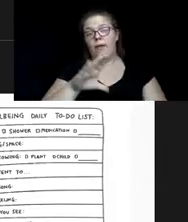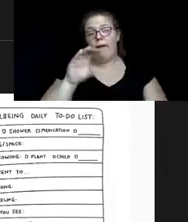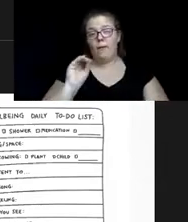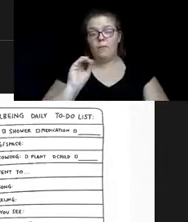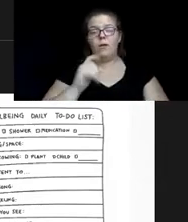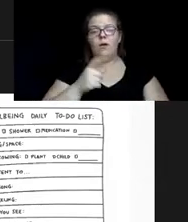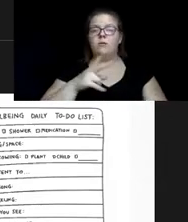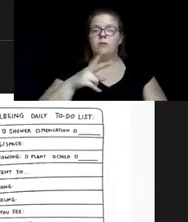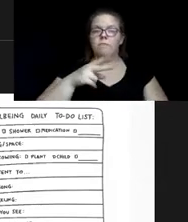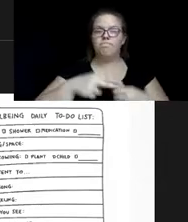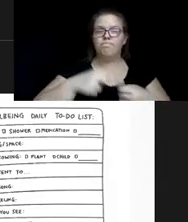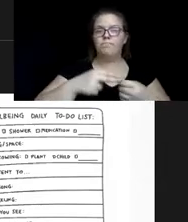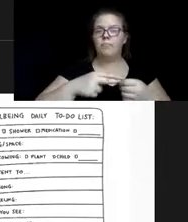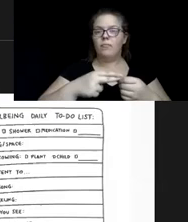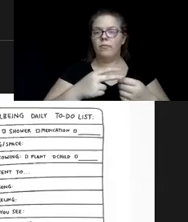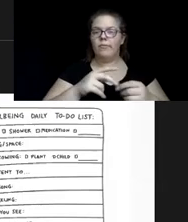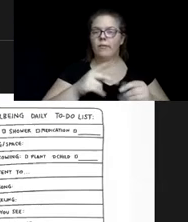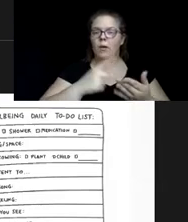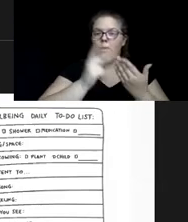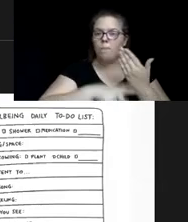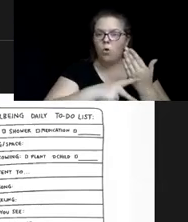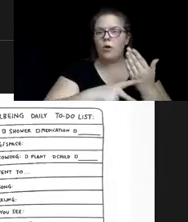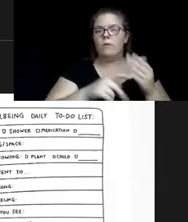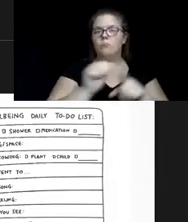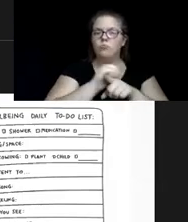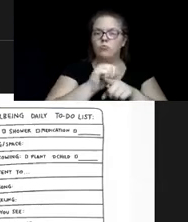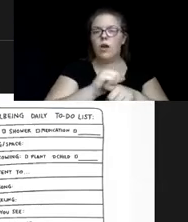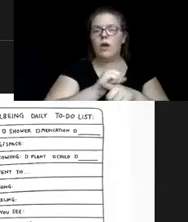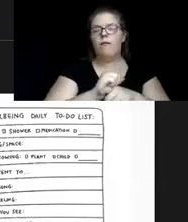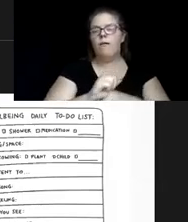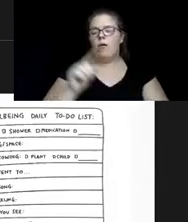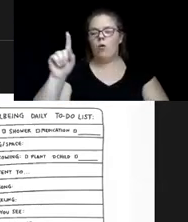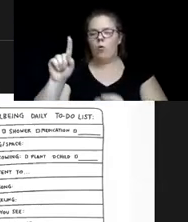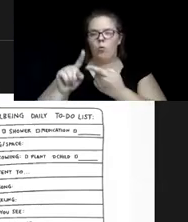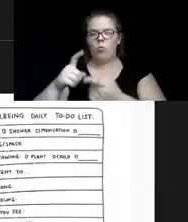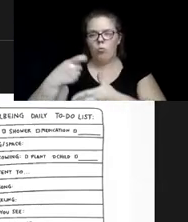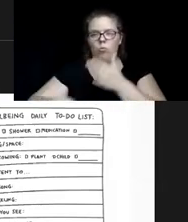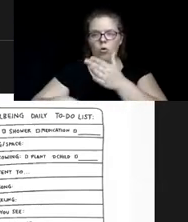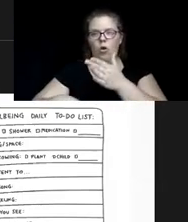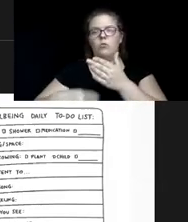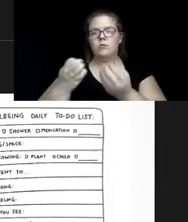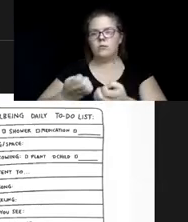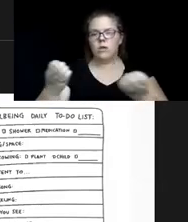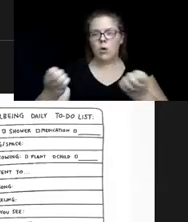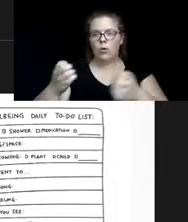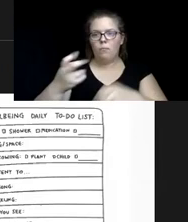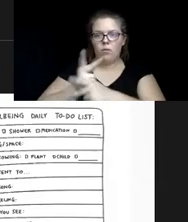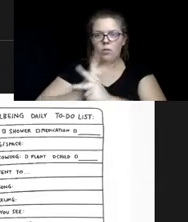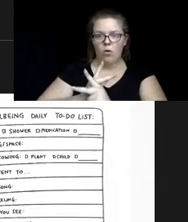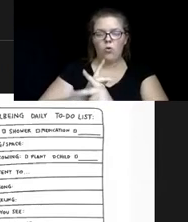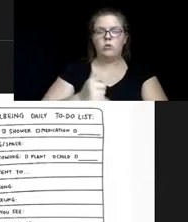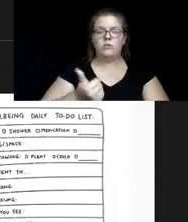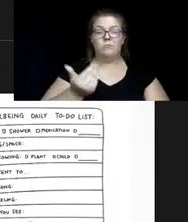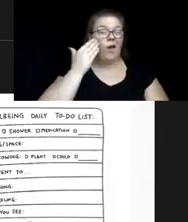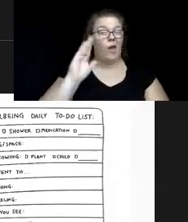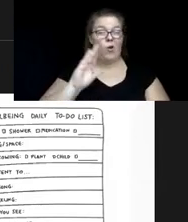programs for training and low cost equipment loans. But I haven't come across too many programs here locally. So if you know of